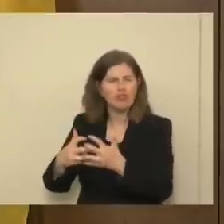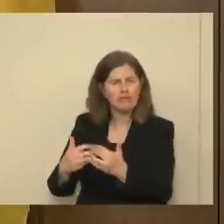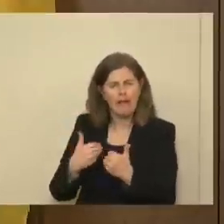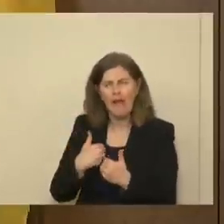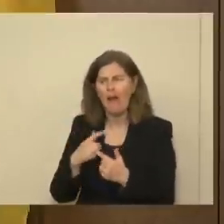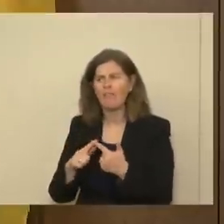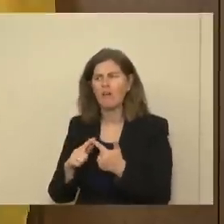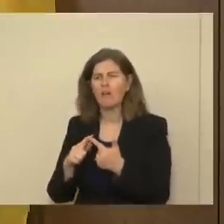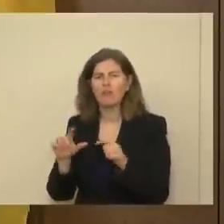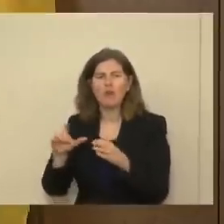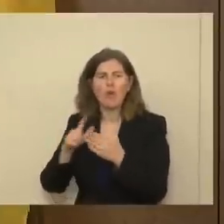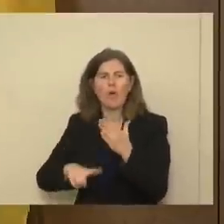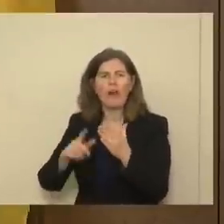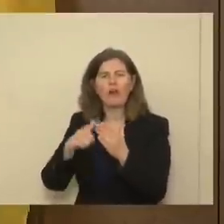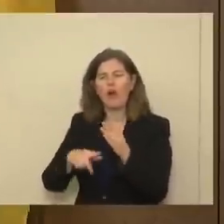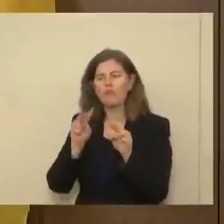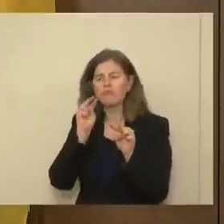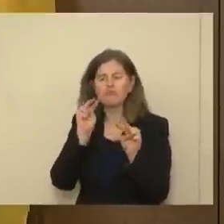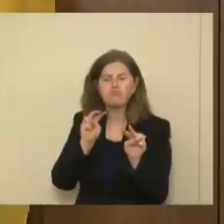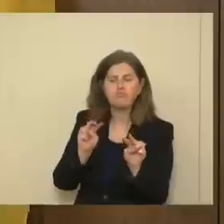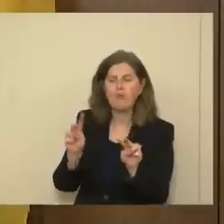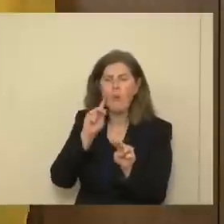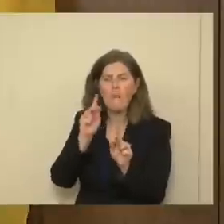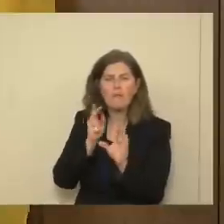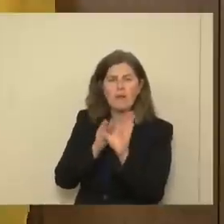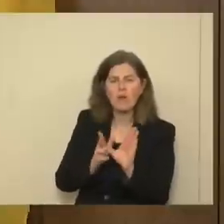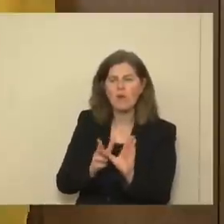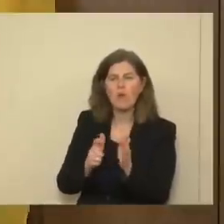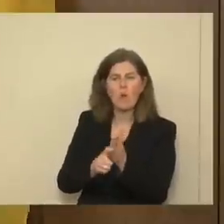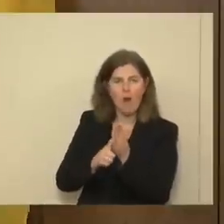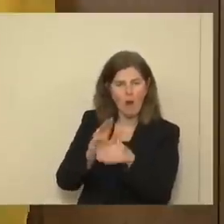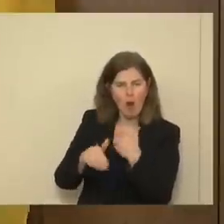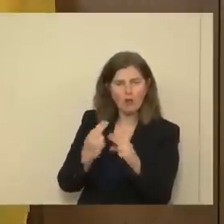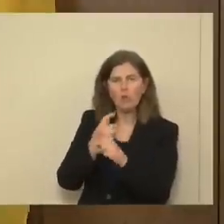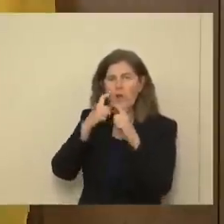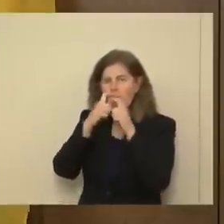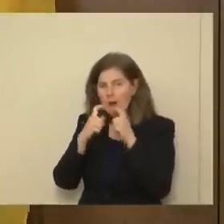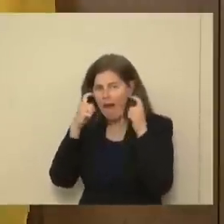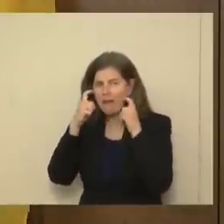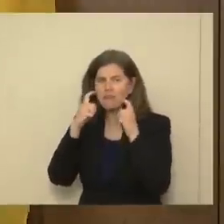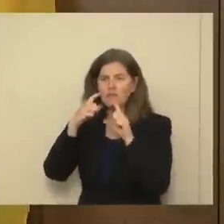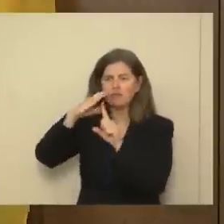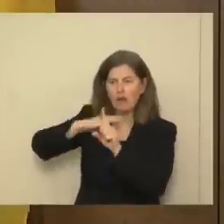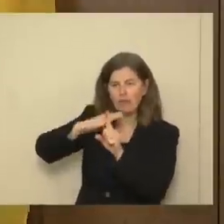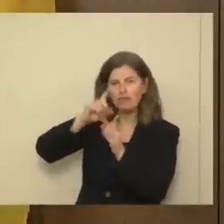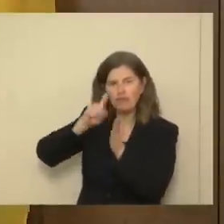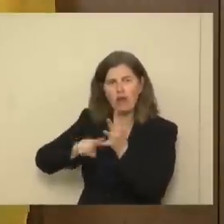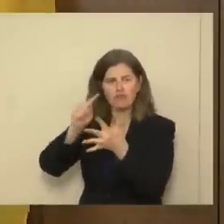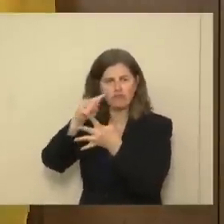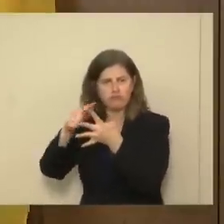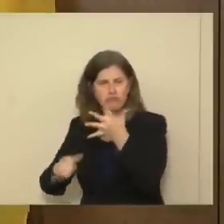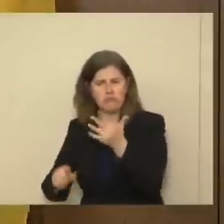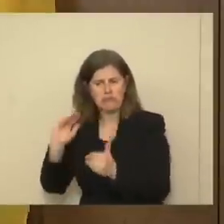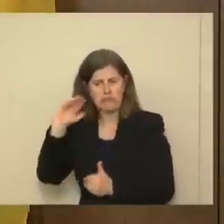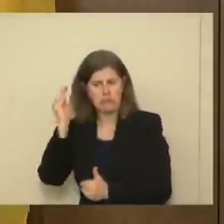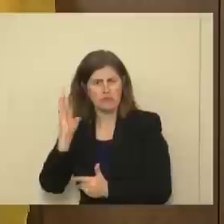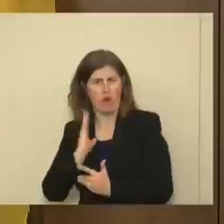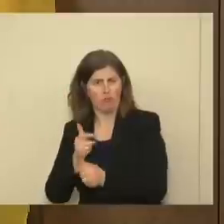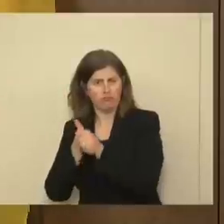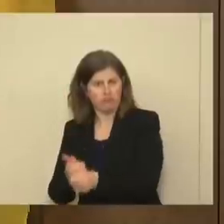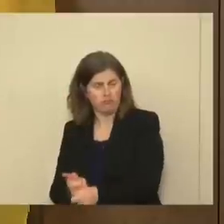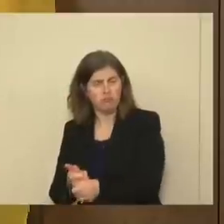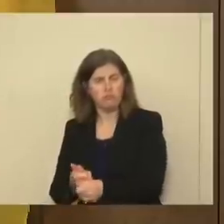what I would call metering for participants, requiring everybody to wear masks, taking temperatures. We have not